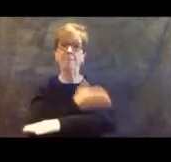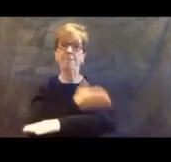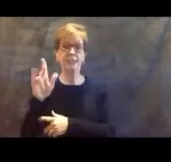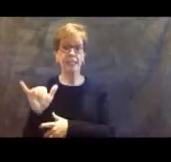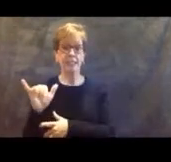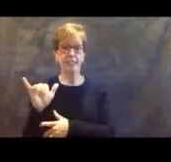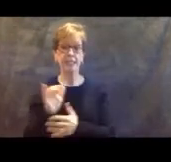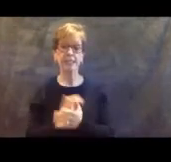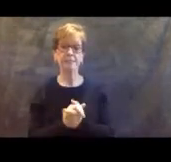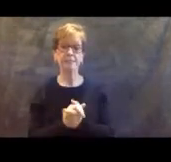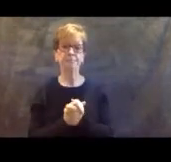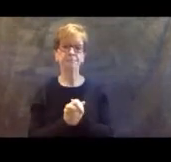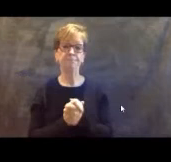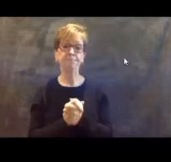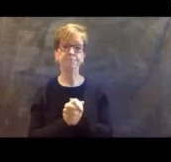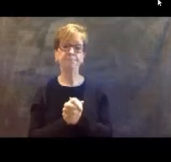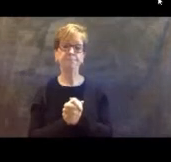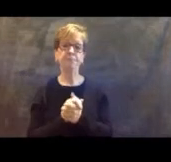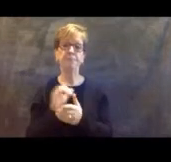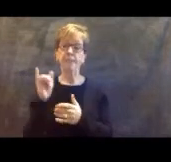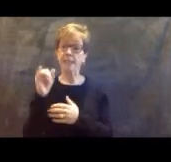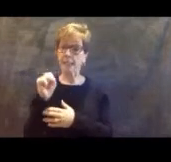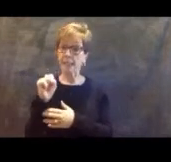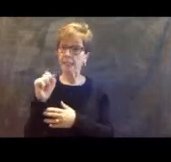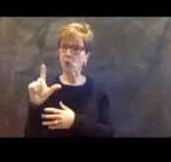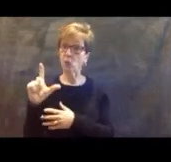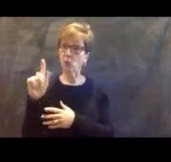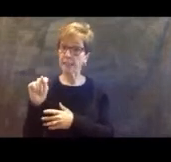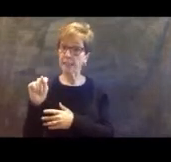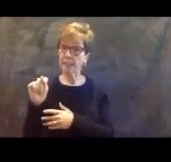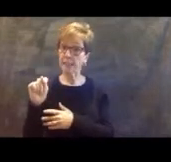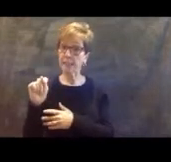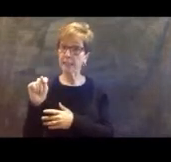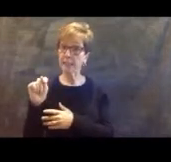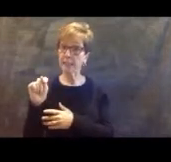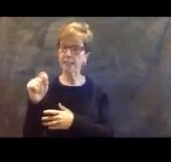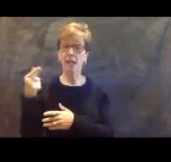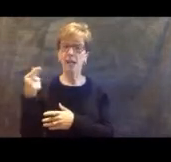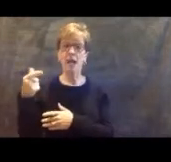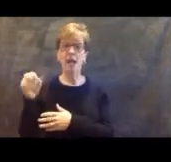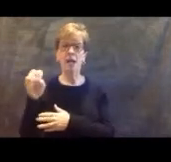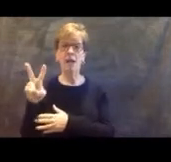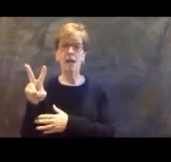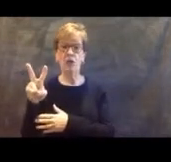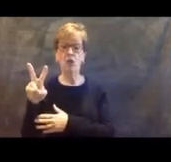Is Lieutenant Governor Coleman in attendance yet?